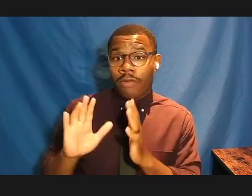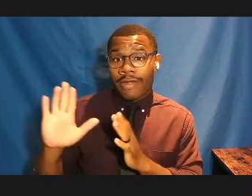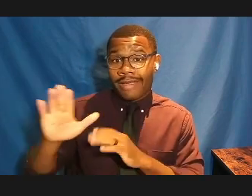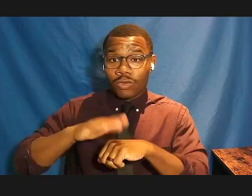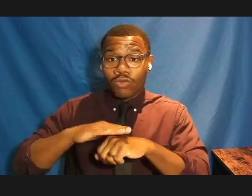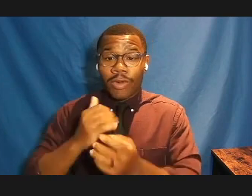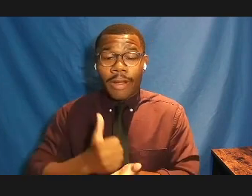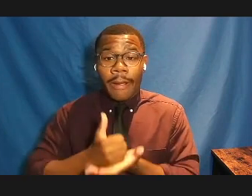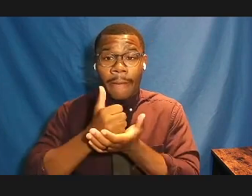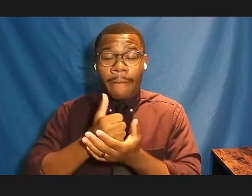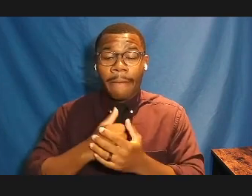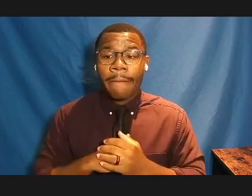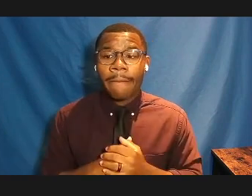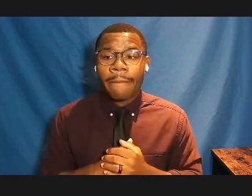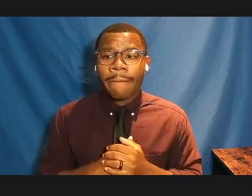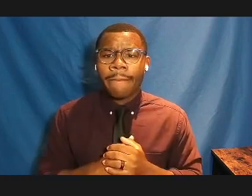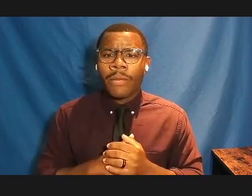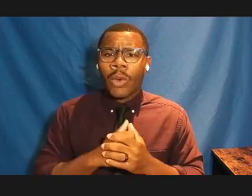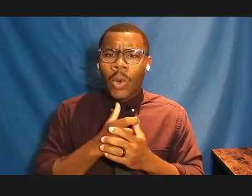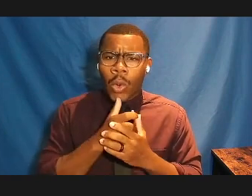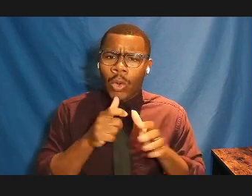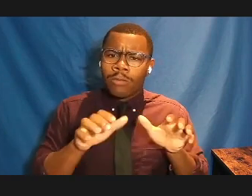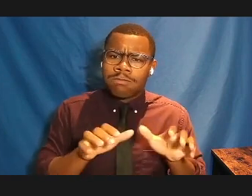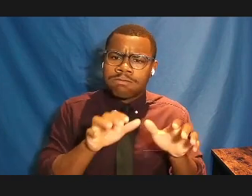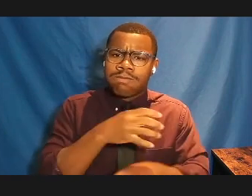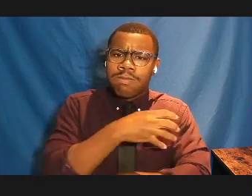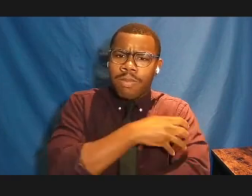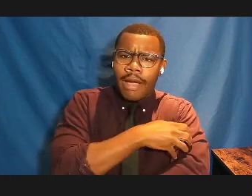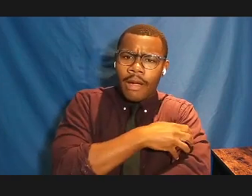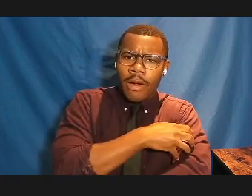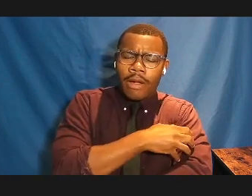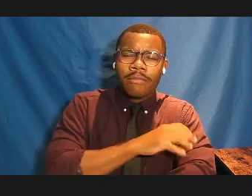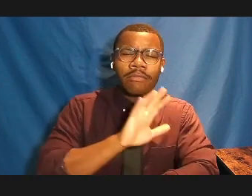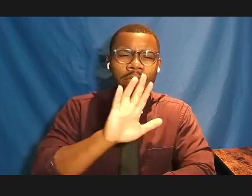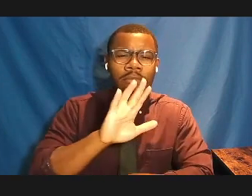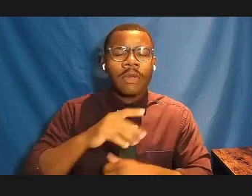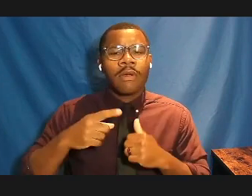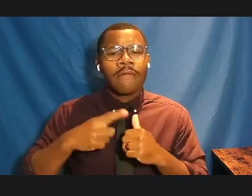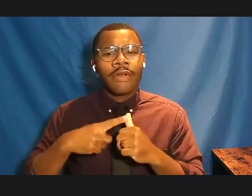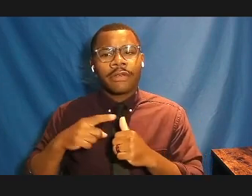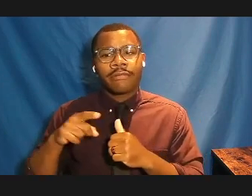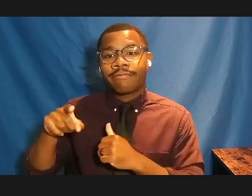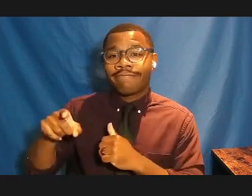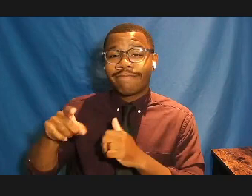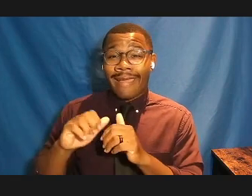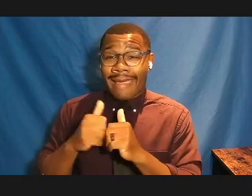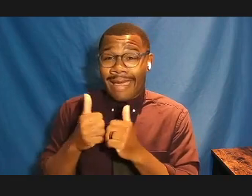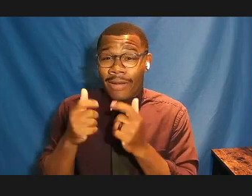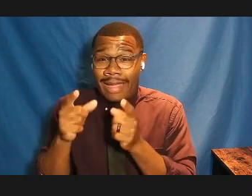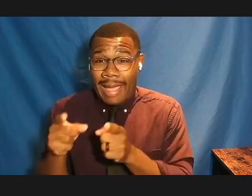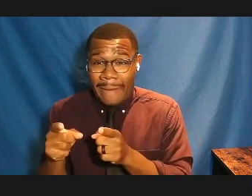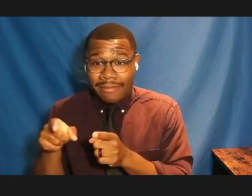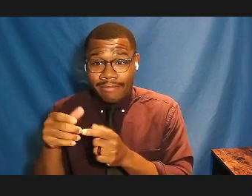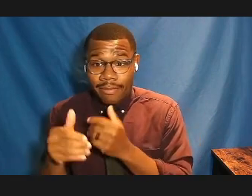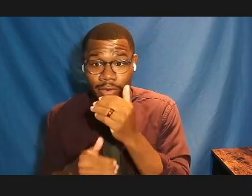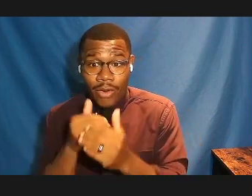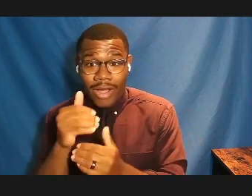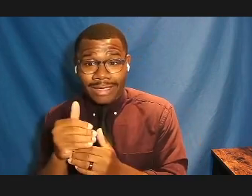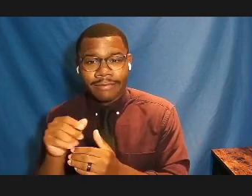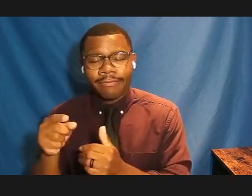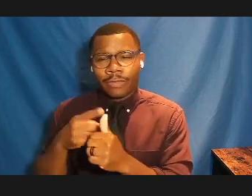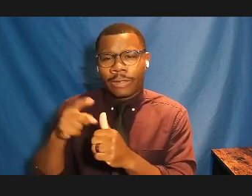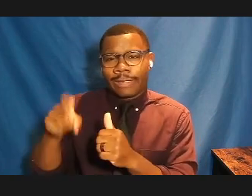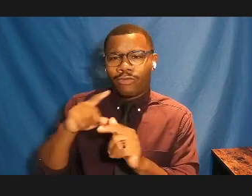of who exercise power can be resolved until the other question, how does it happen, is resolved at that same time.